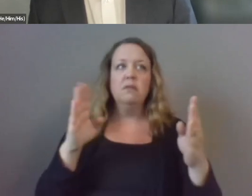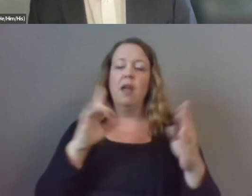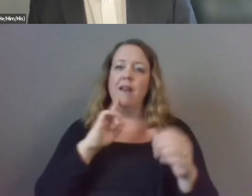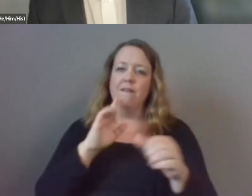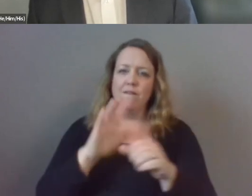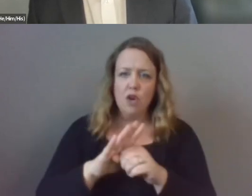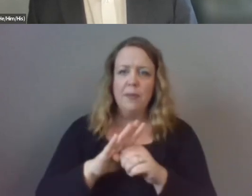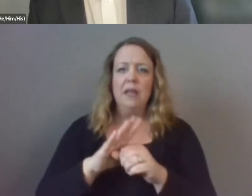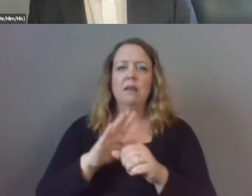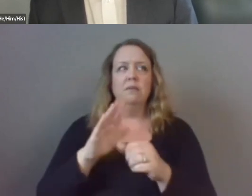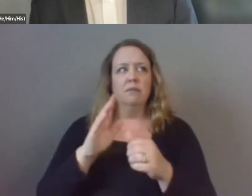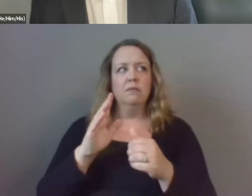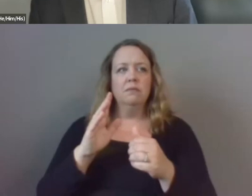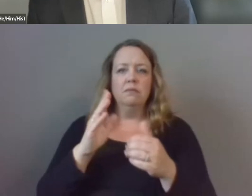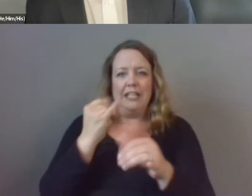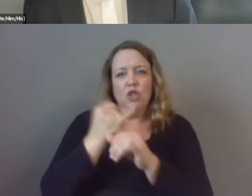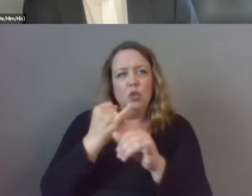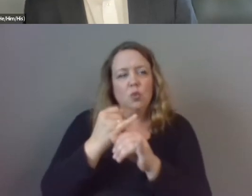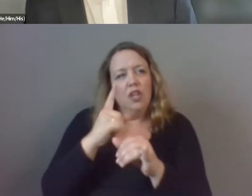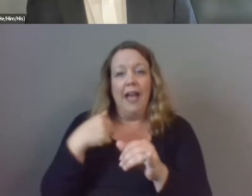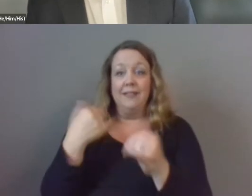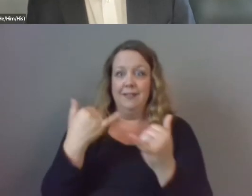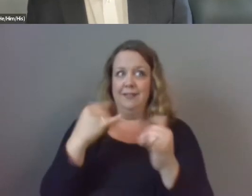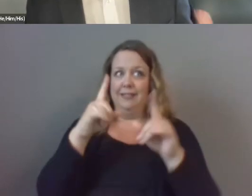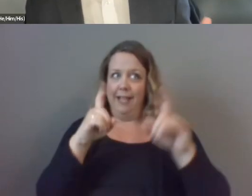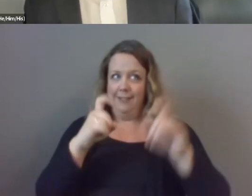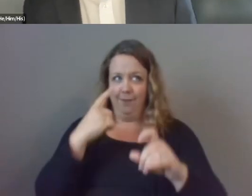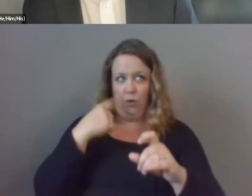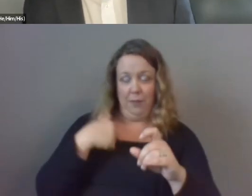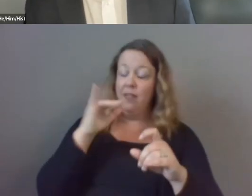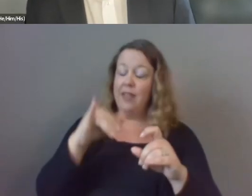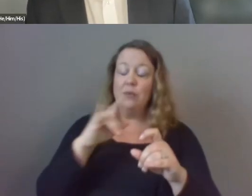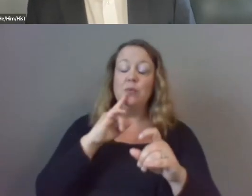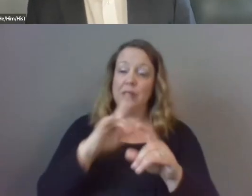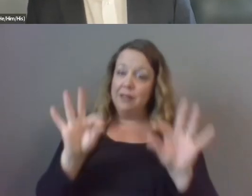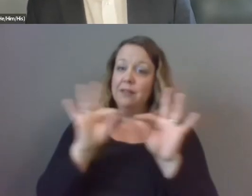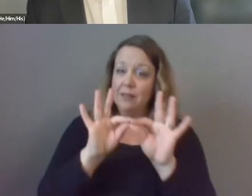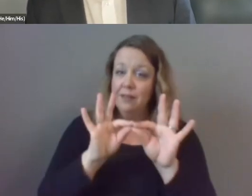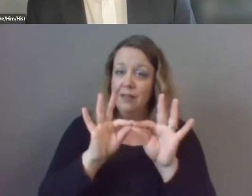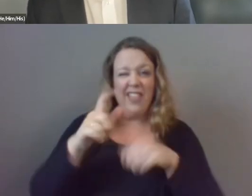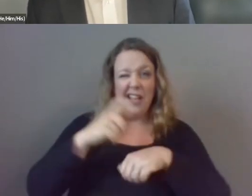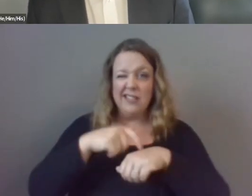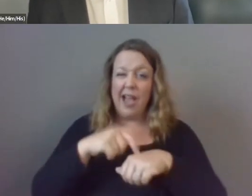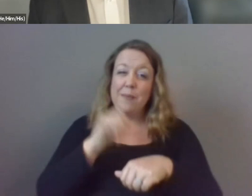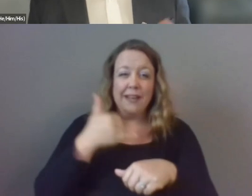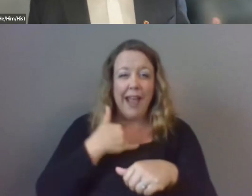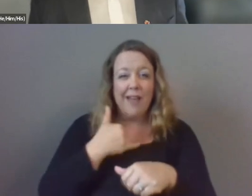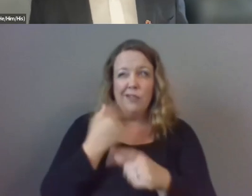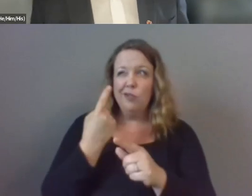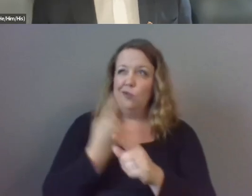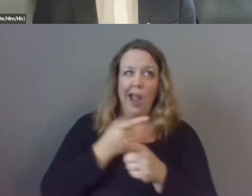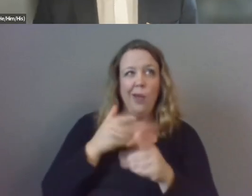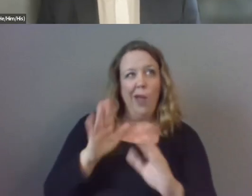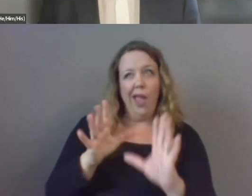tested uh which is profound um and i and i didn't really at the time have the vocabulary or sense of self to